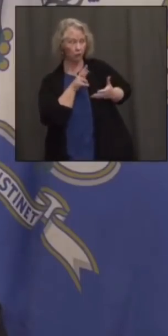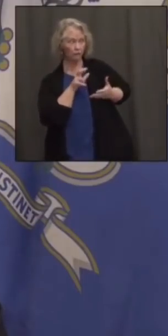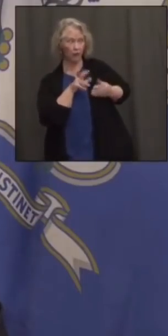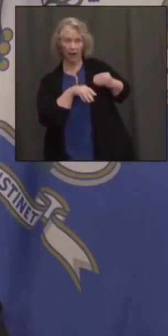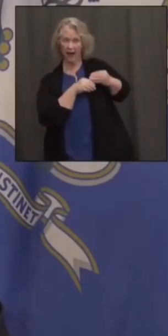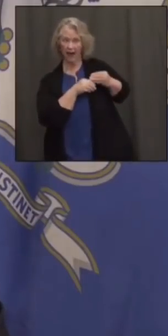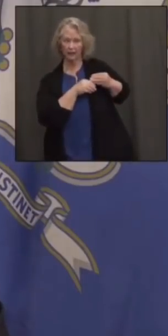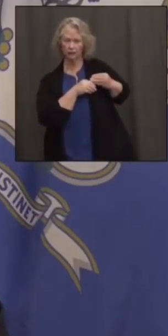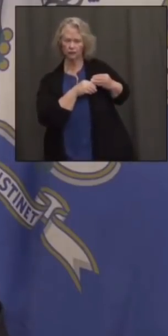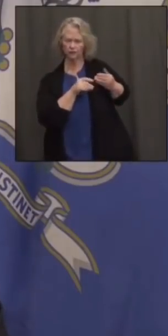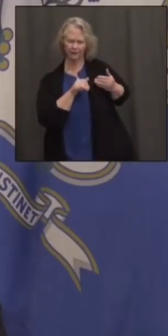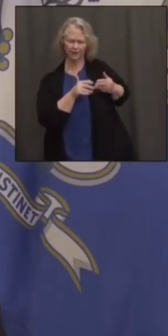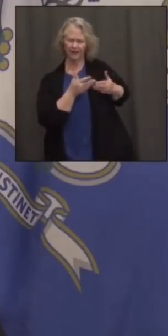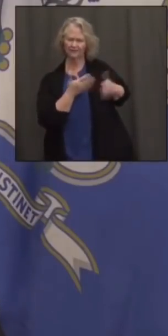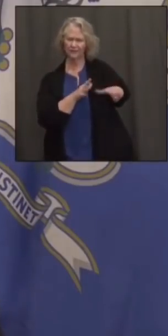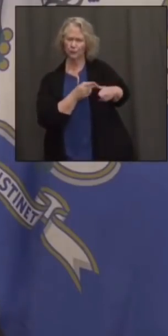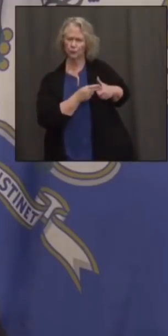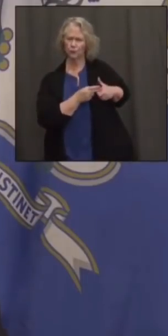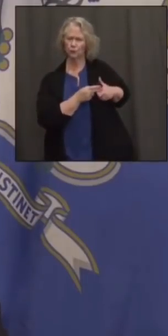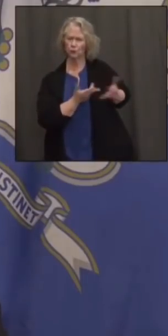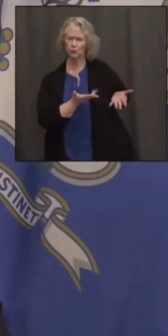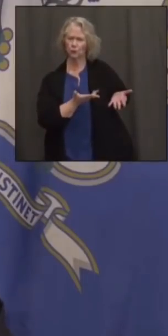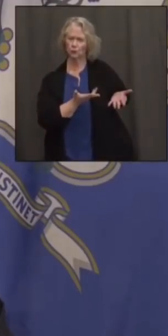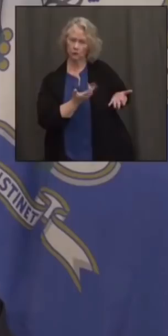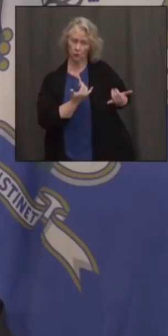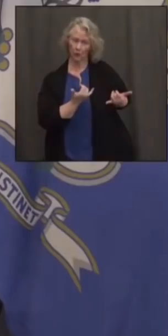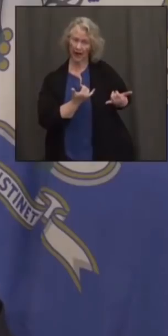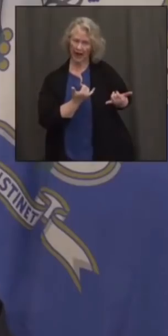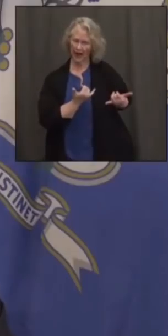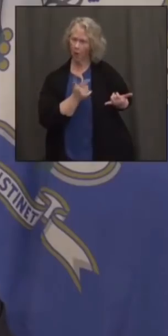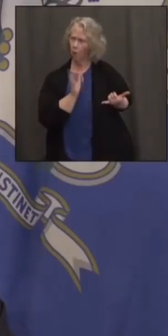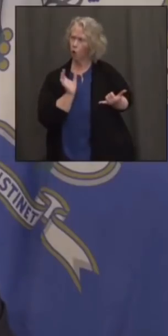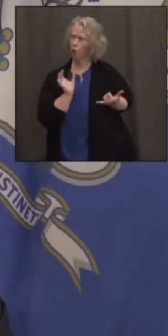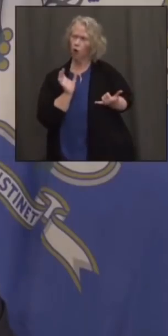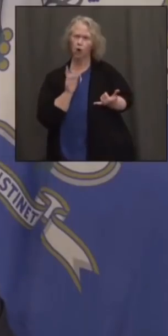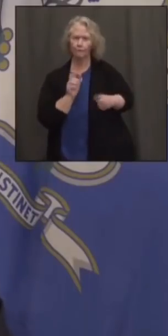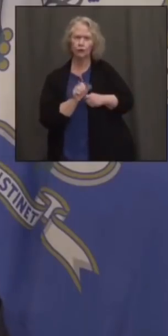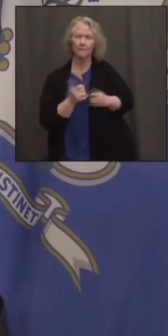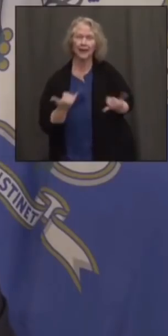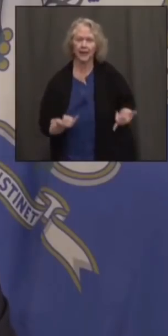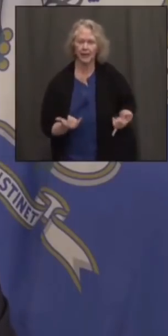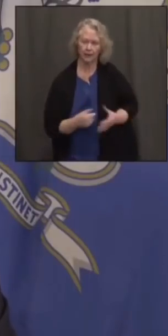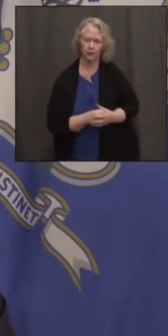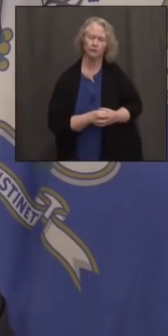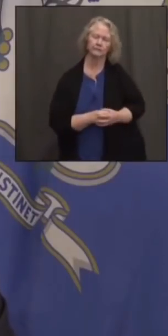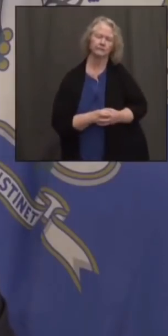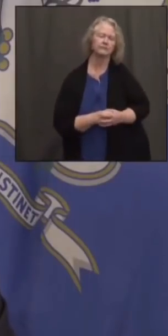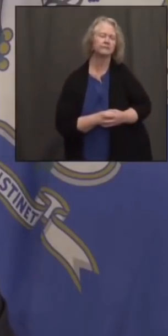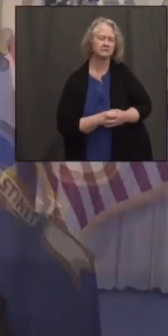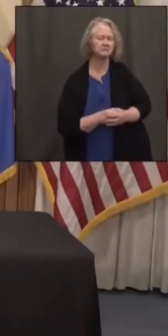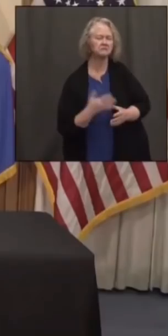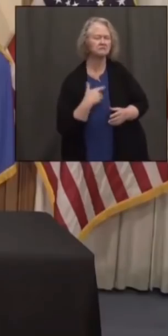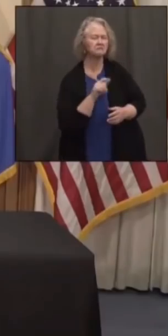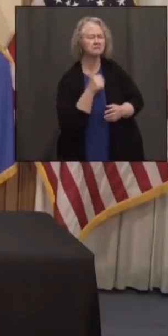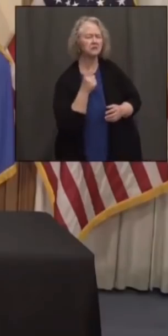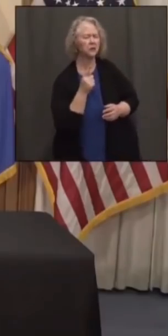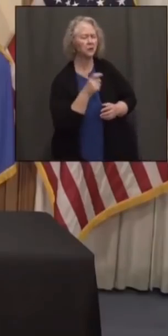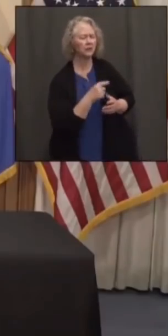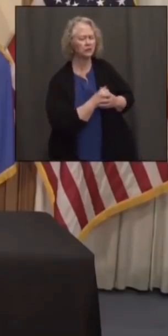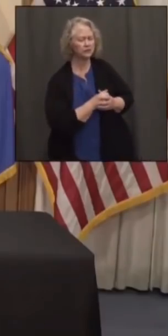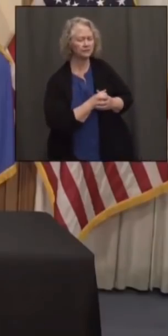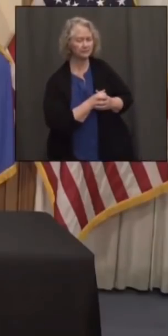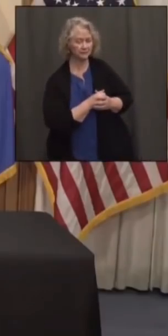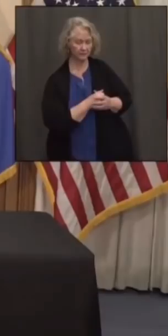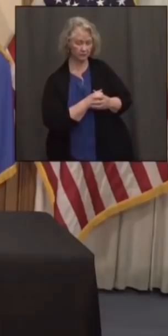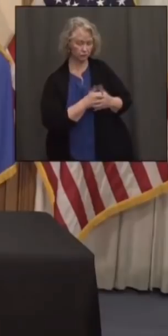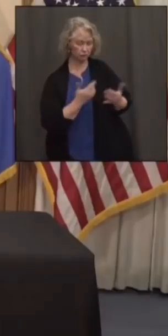That's over in a few months. So this is the time right now to be thinking about that job. And my other question is, right